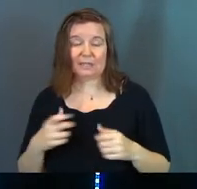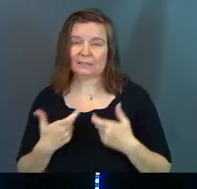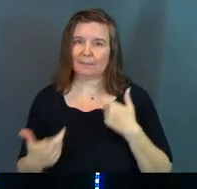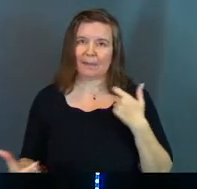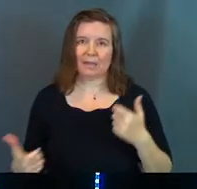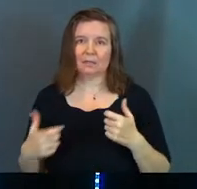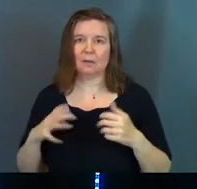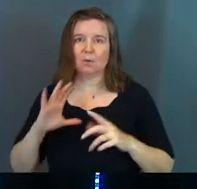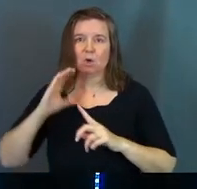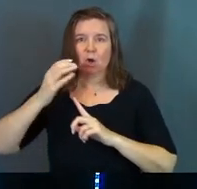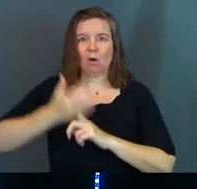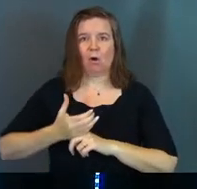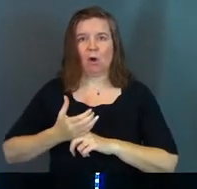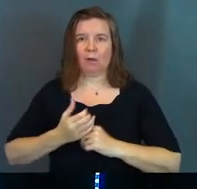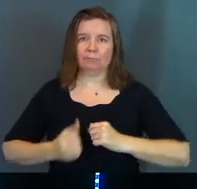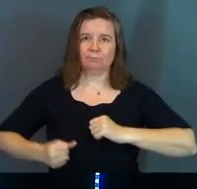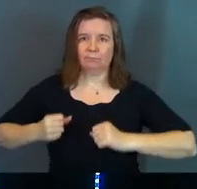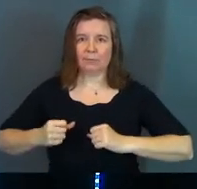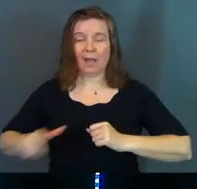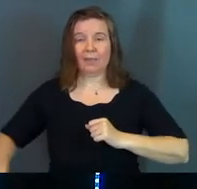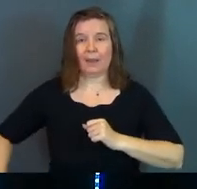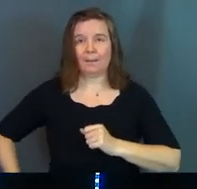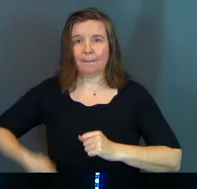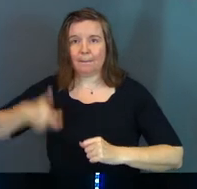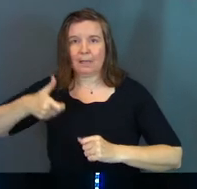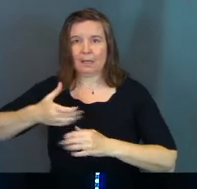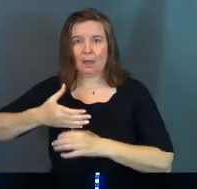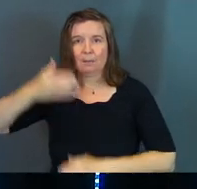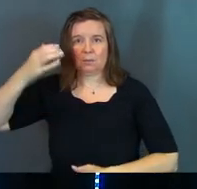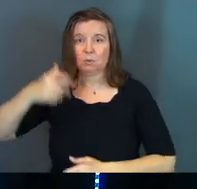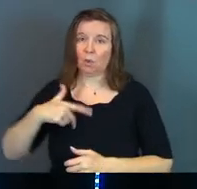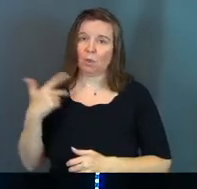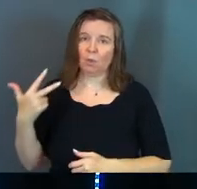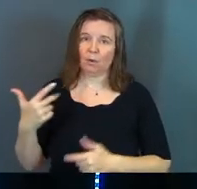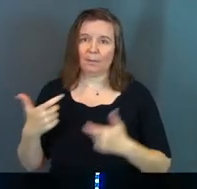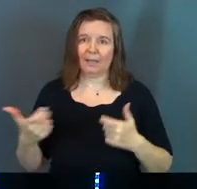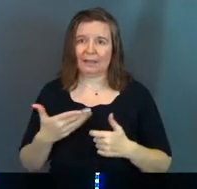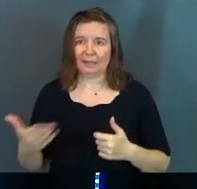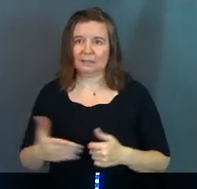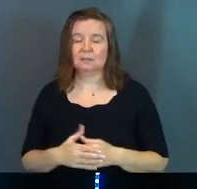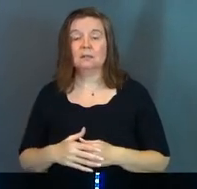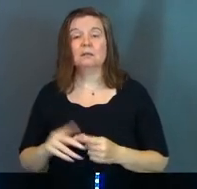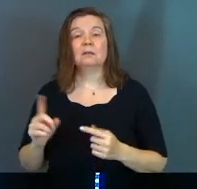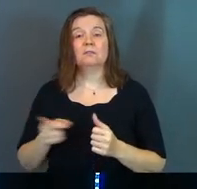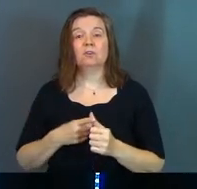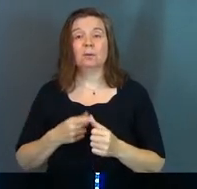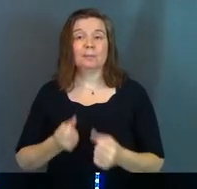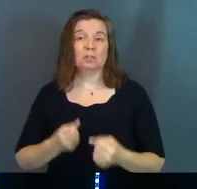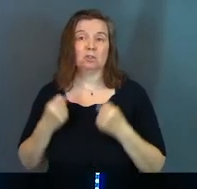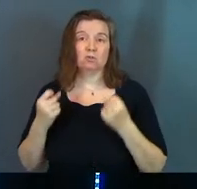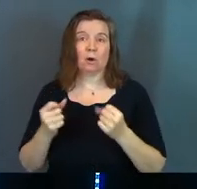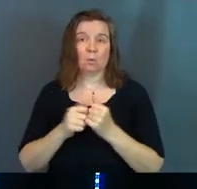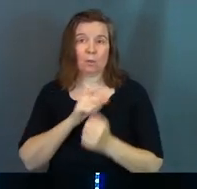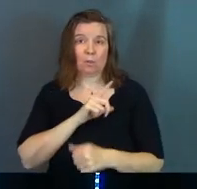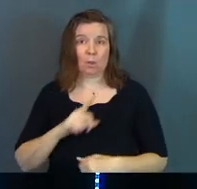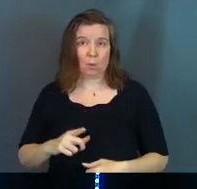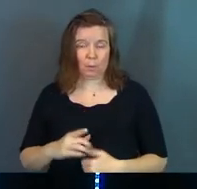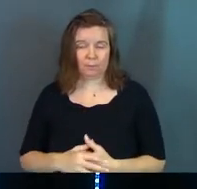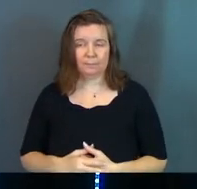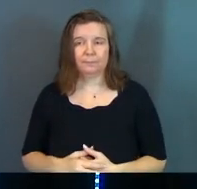It's massive. Put on the armor and then pick up the sword. Three, three big things. So number one, be strong in the Lord.